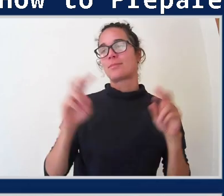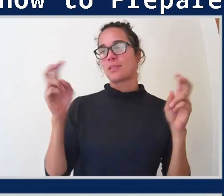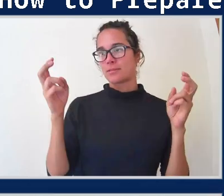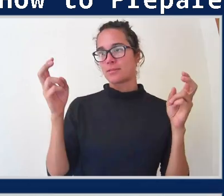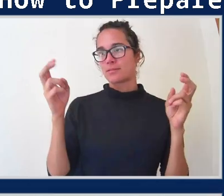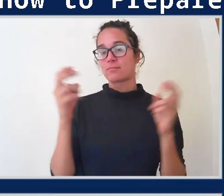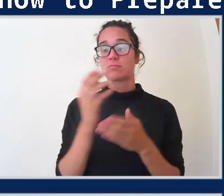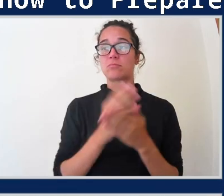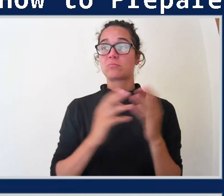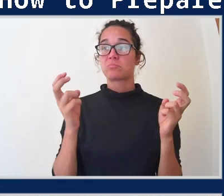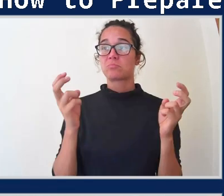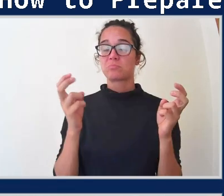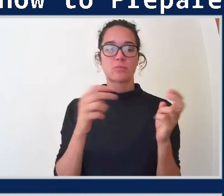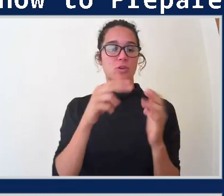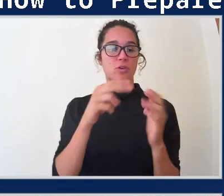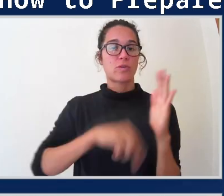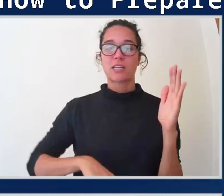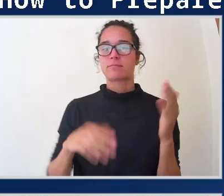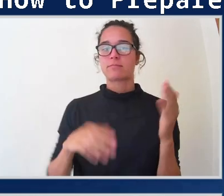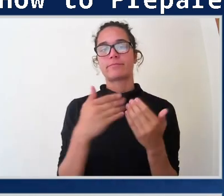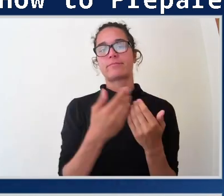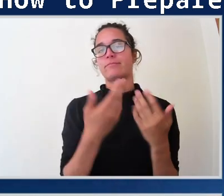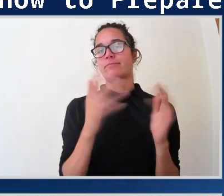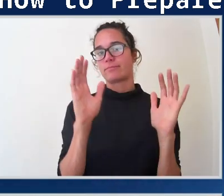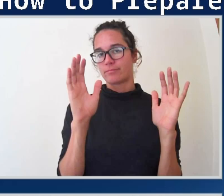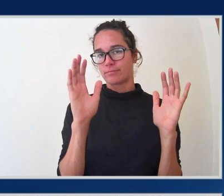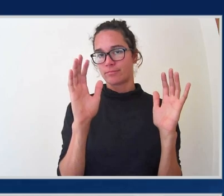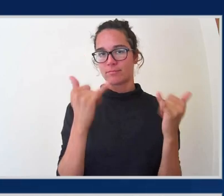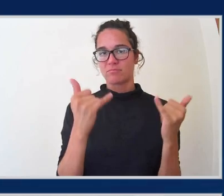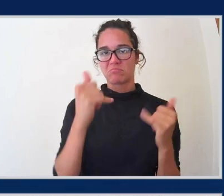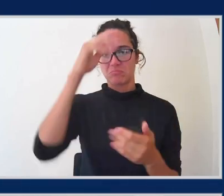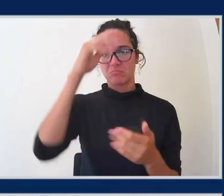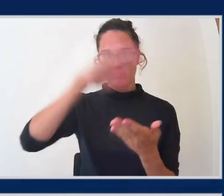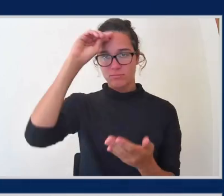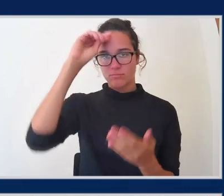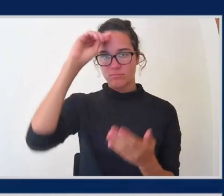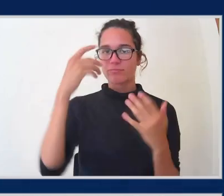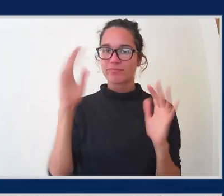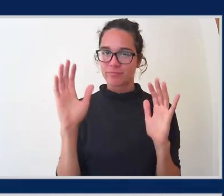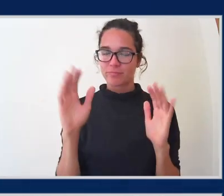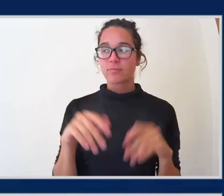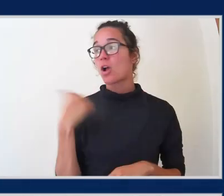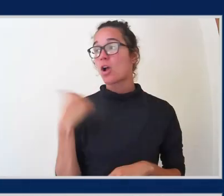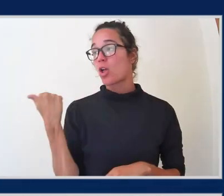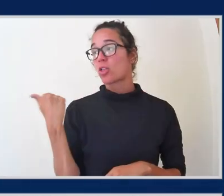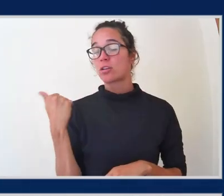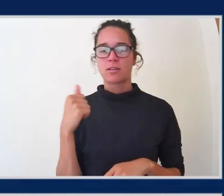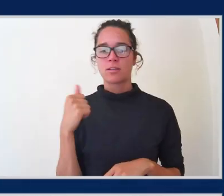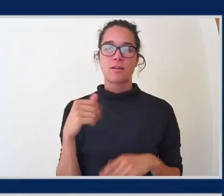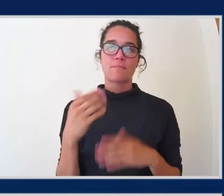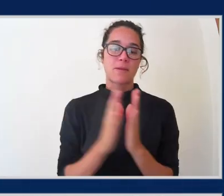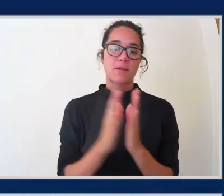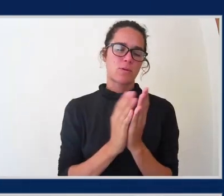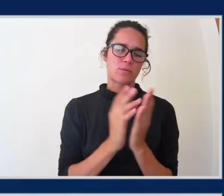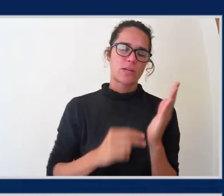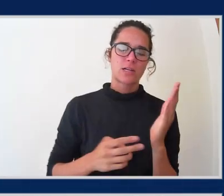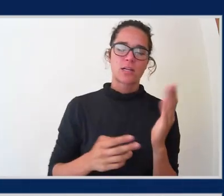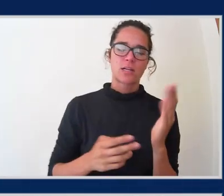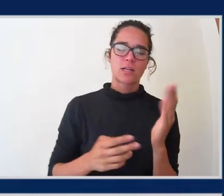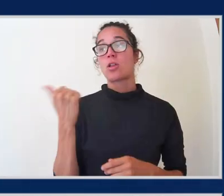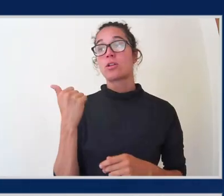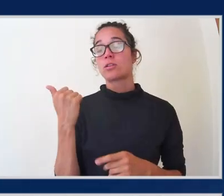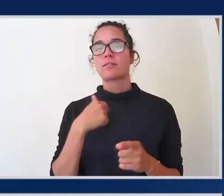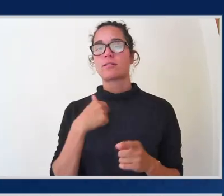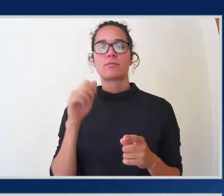just reading a document or like just a book. Others, I have to visualize and hear other like practical examples that